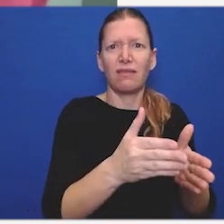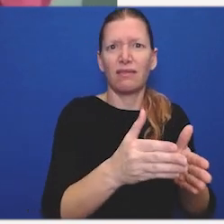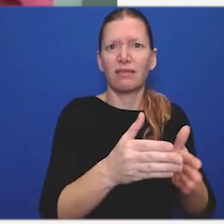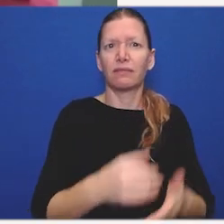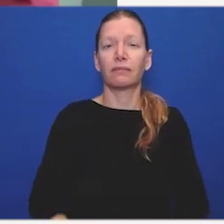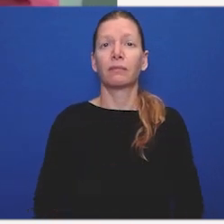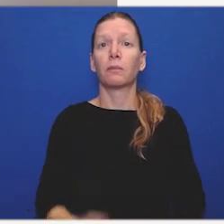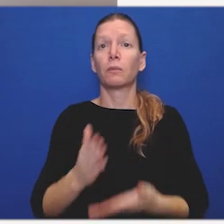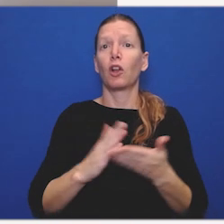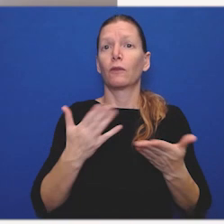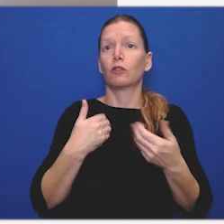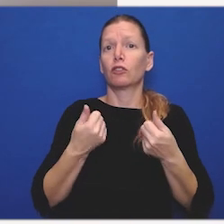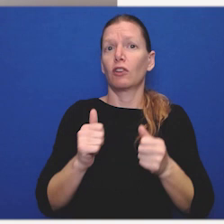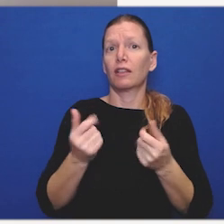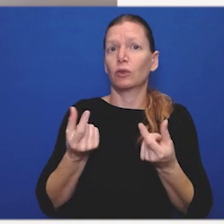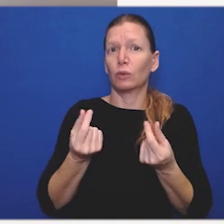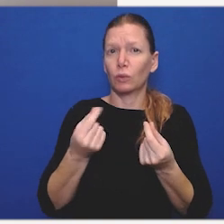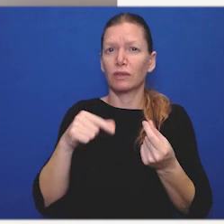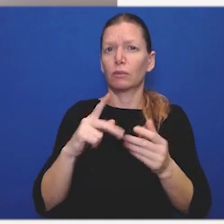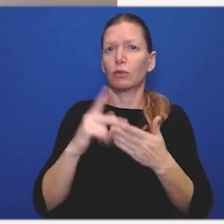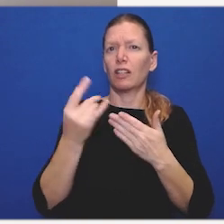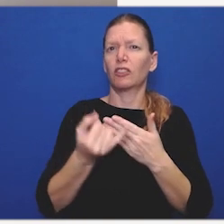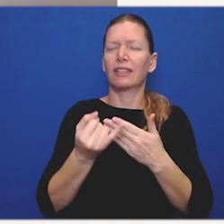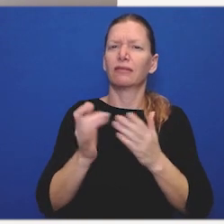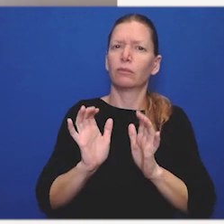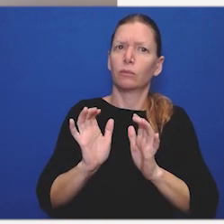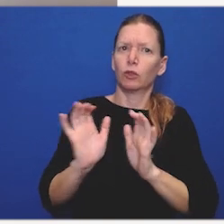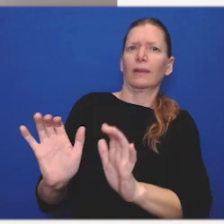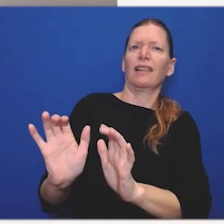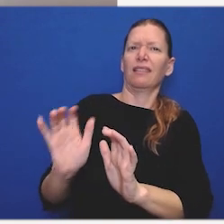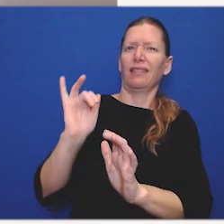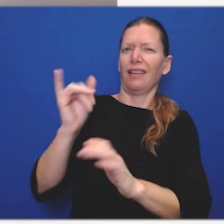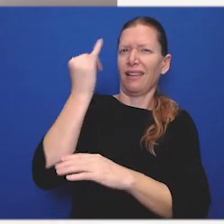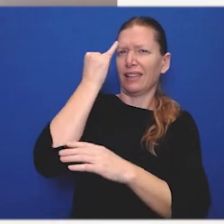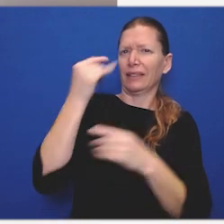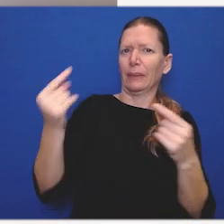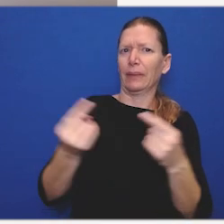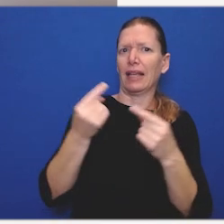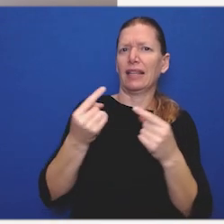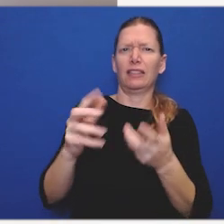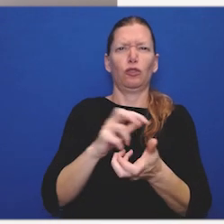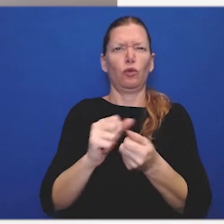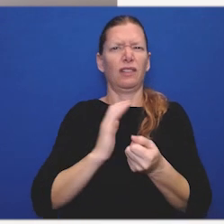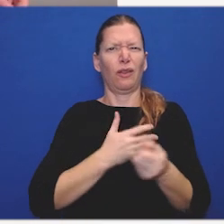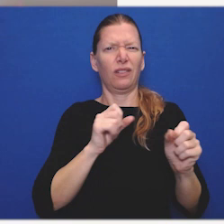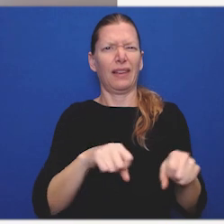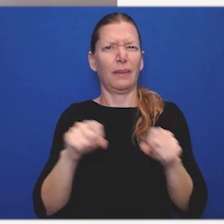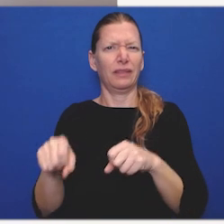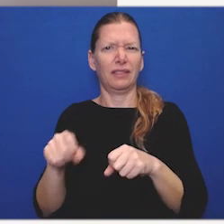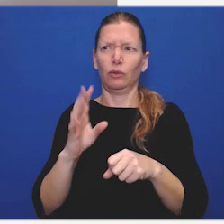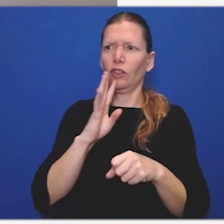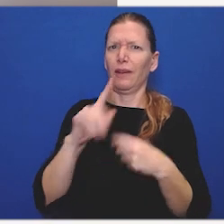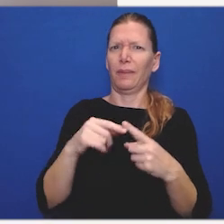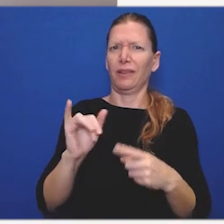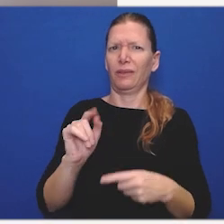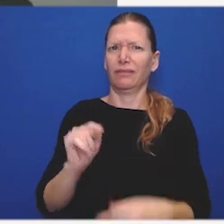sort of my own way. Part of what I was trying to do in this project was sort of push back against this notion that pain absolutely destroys our